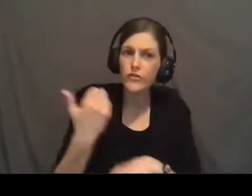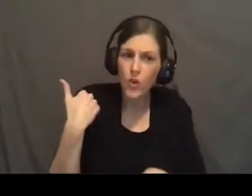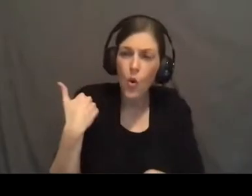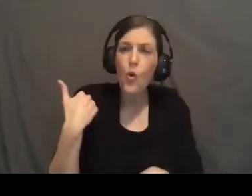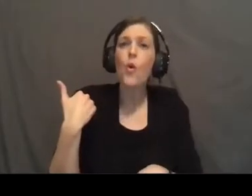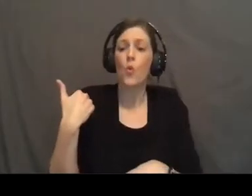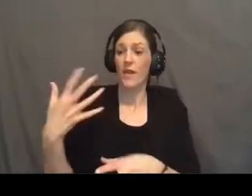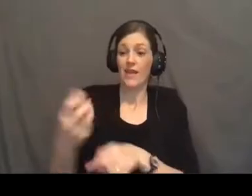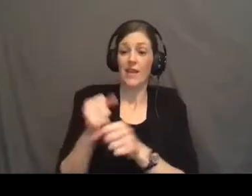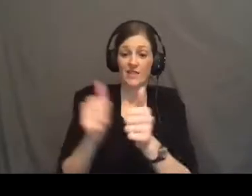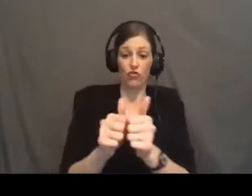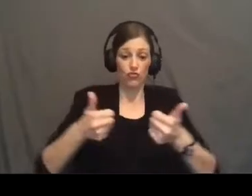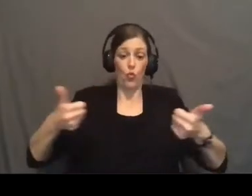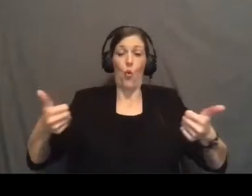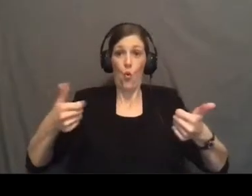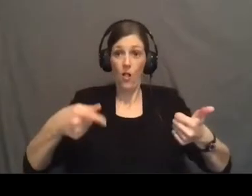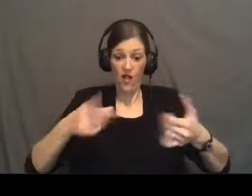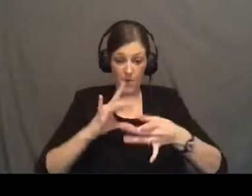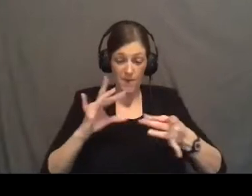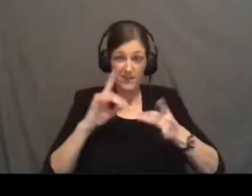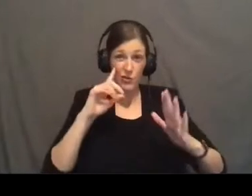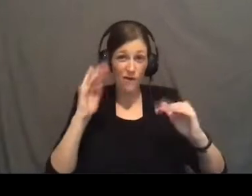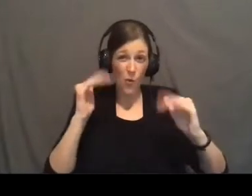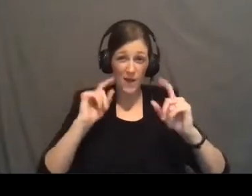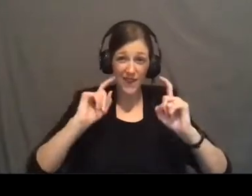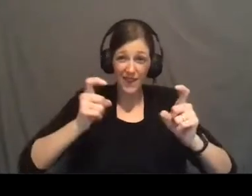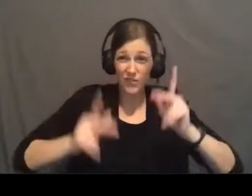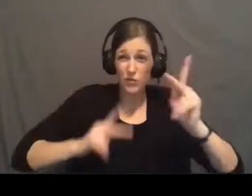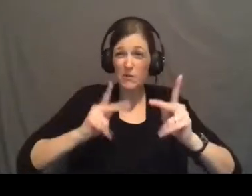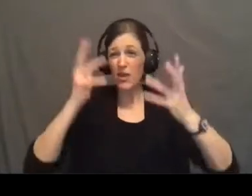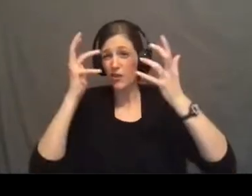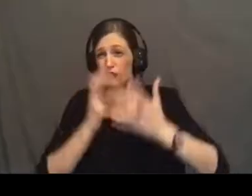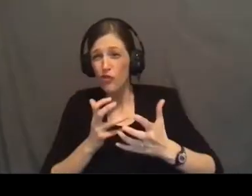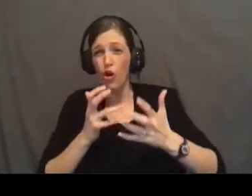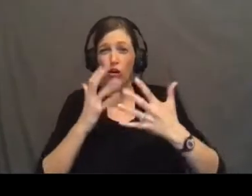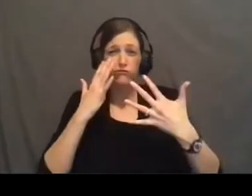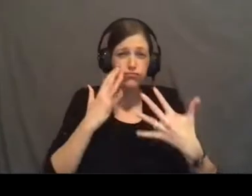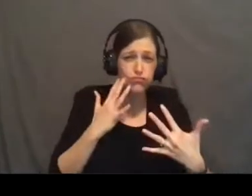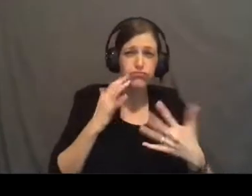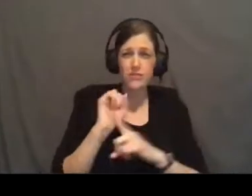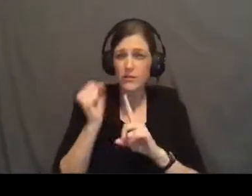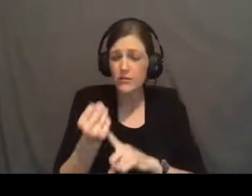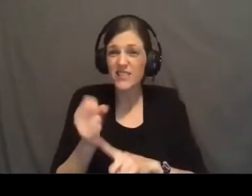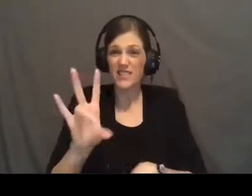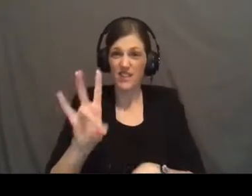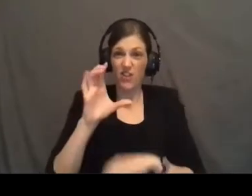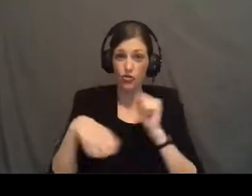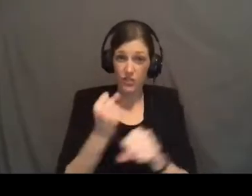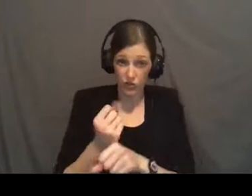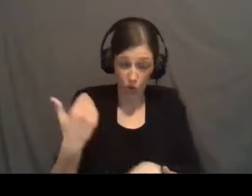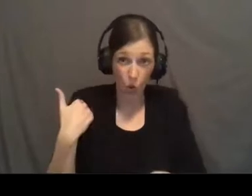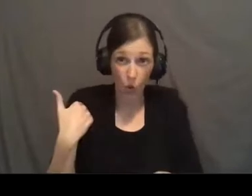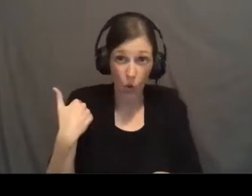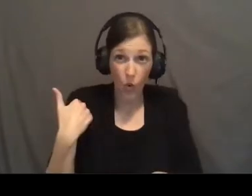He grabs the scroll of a message of hope given to people in a dark and bleak circumstances. circumstances 700 years ago